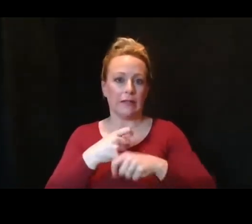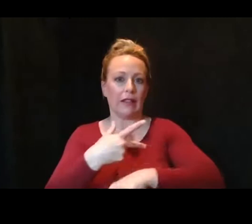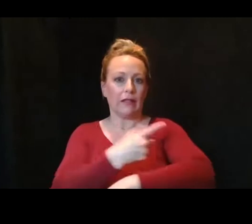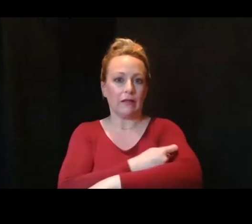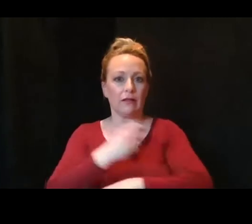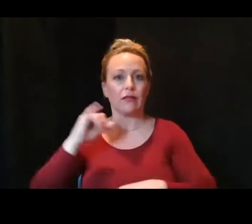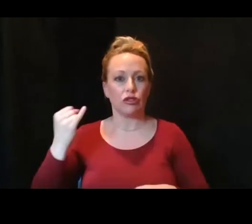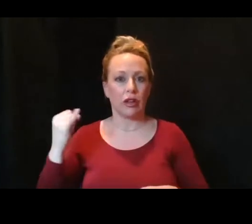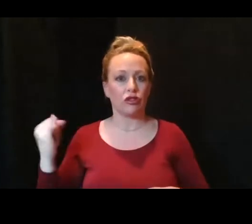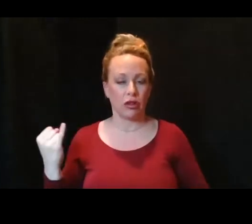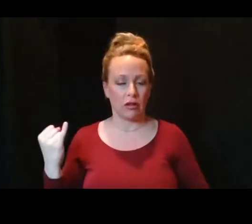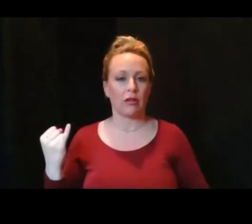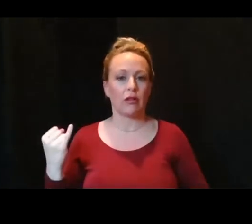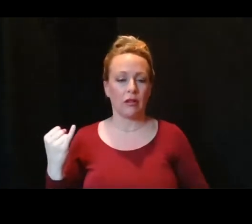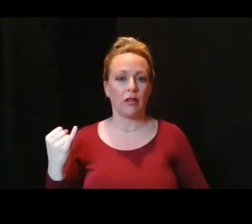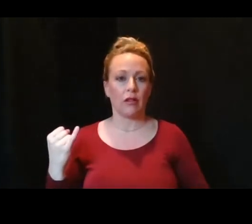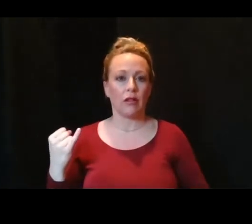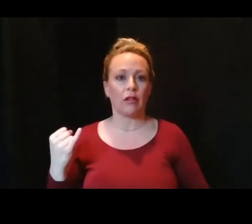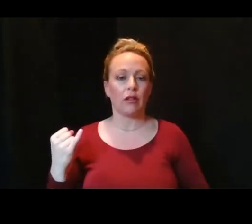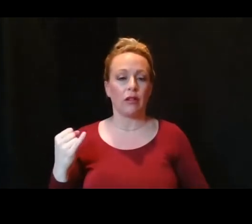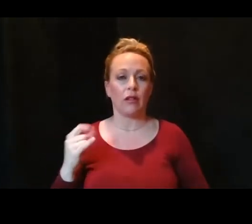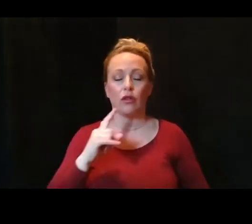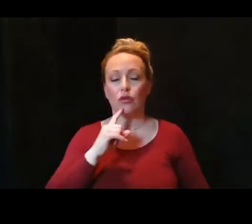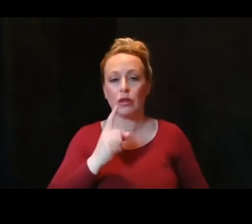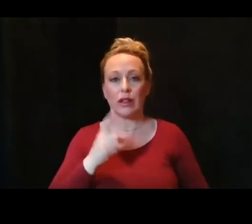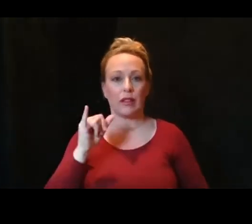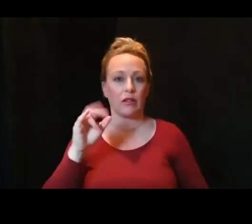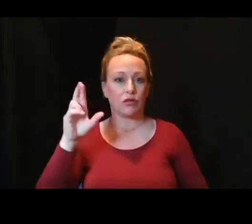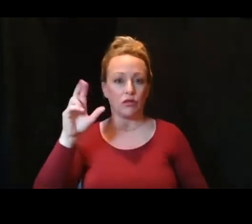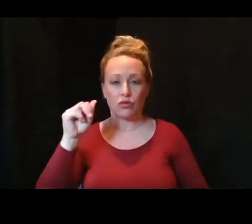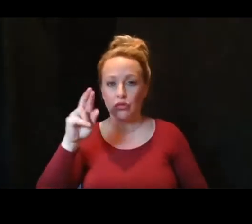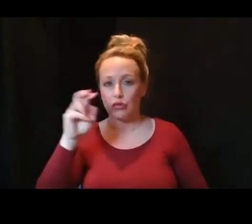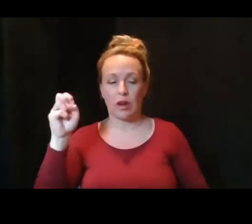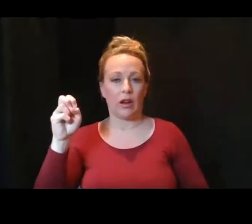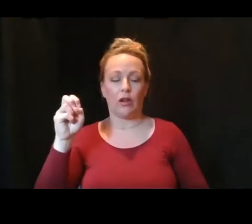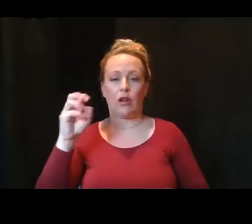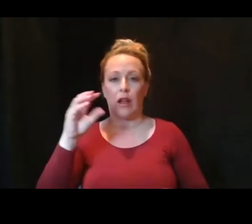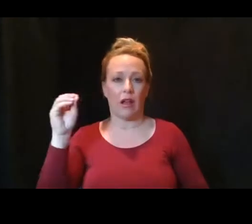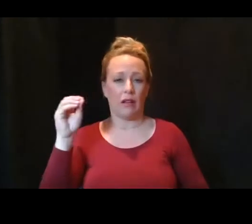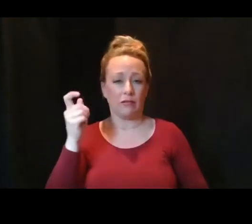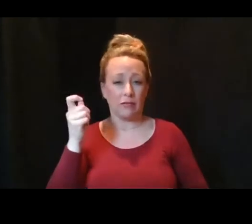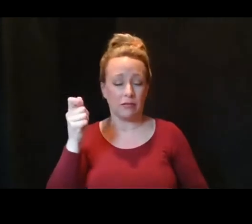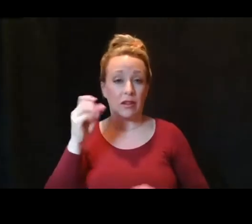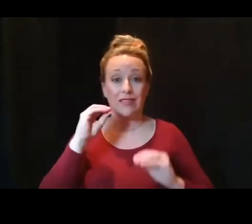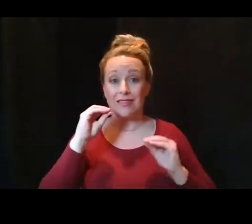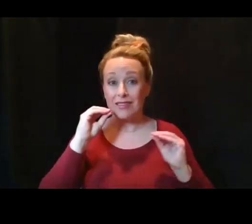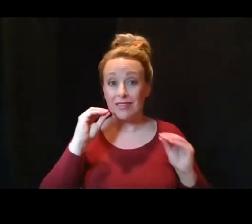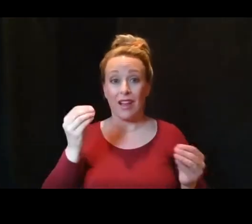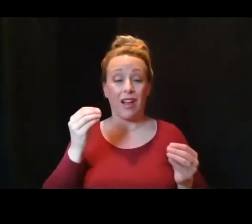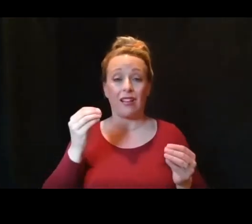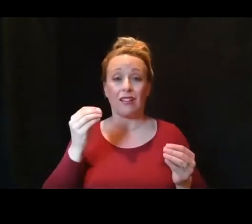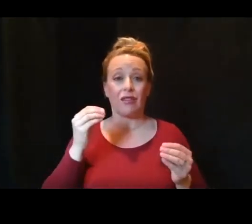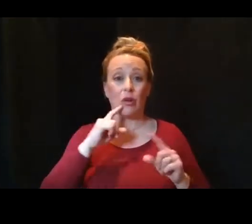,200,000 doses at this point. None have been reported in almost 120 million